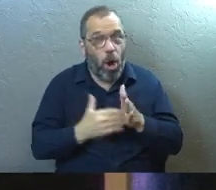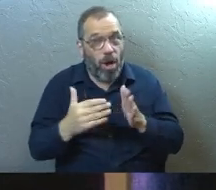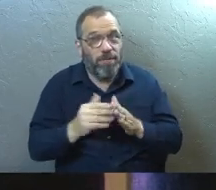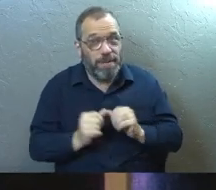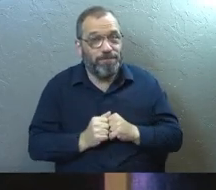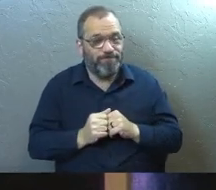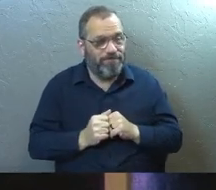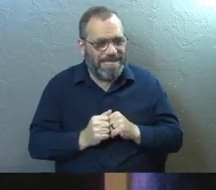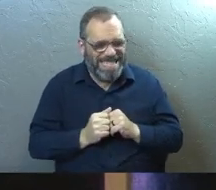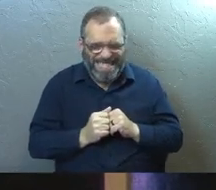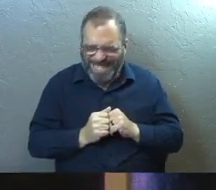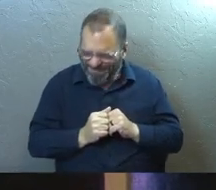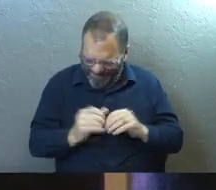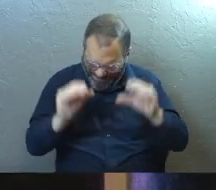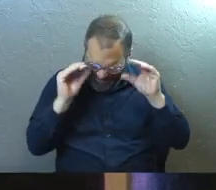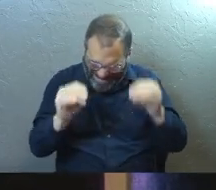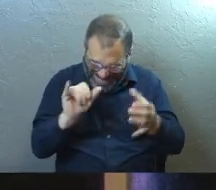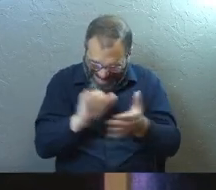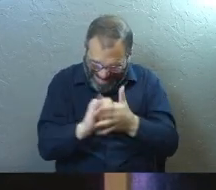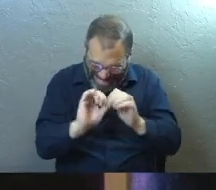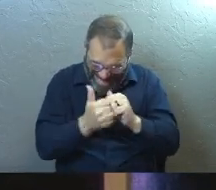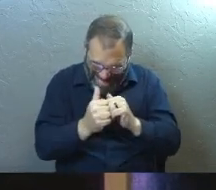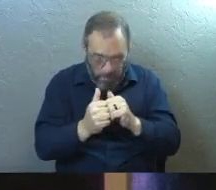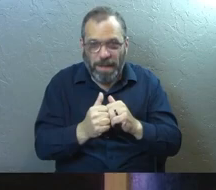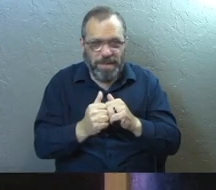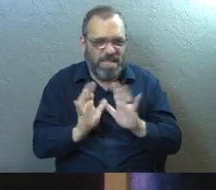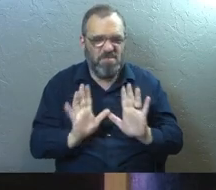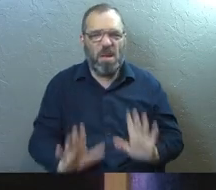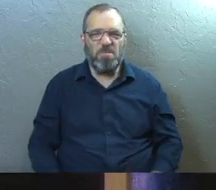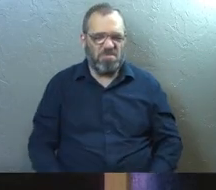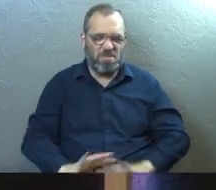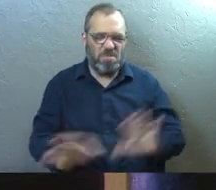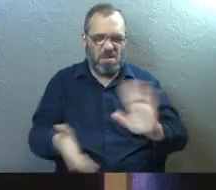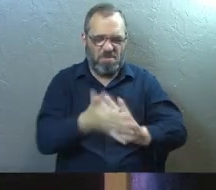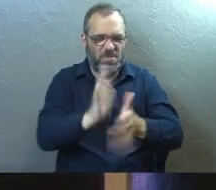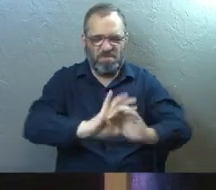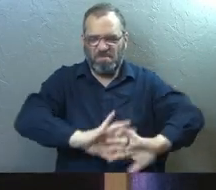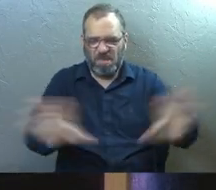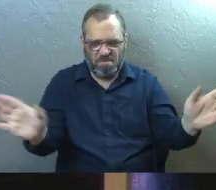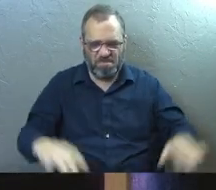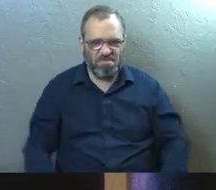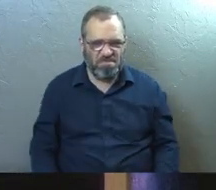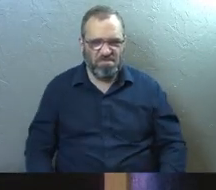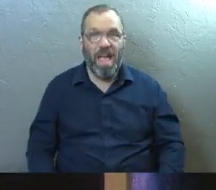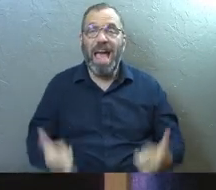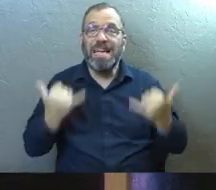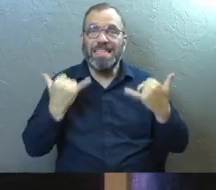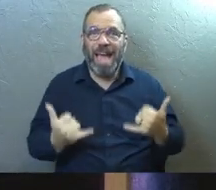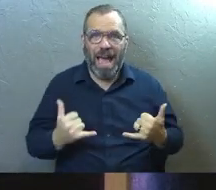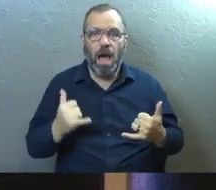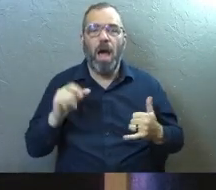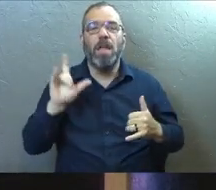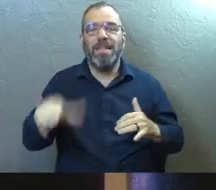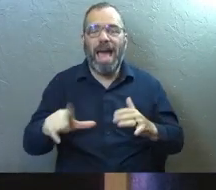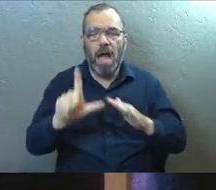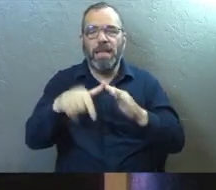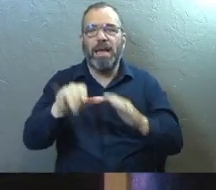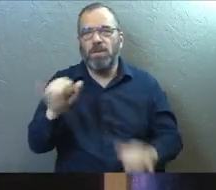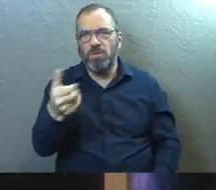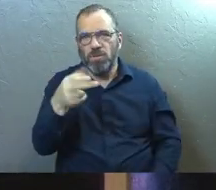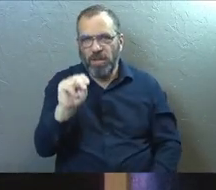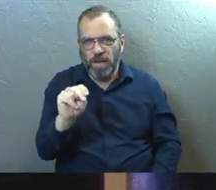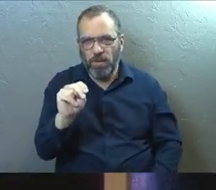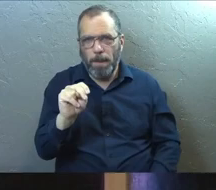And I was going to teach you how to do that. I'm not going to anymore. Um, instead we're going to do that series in January.